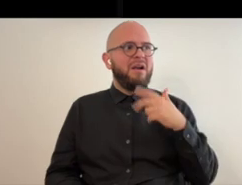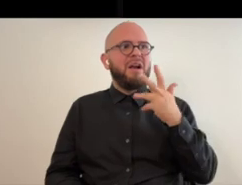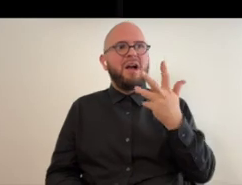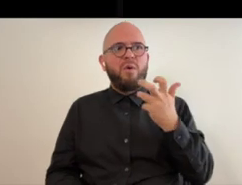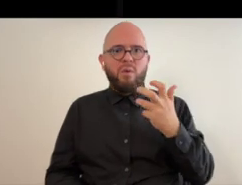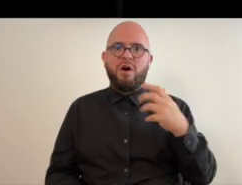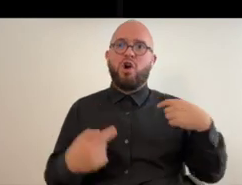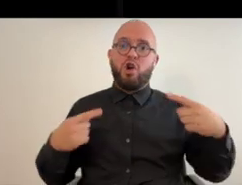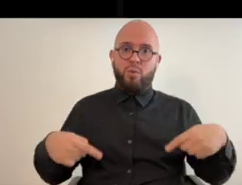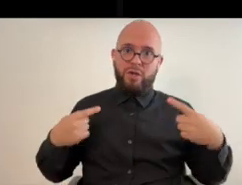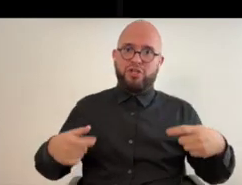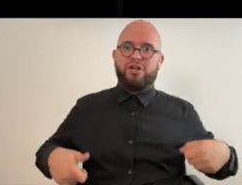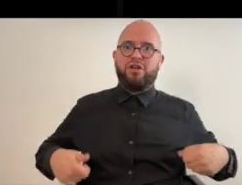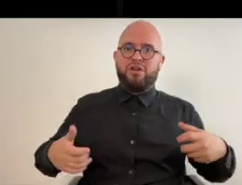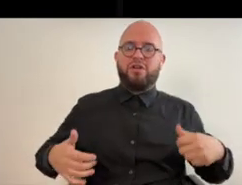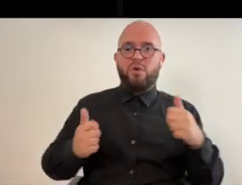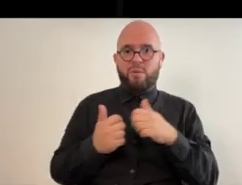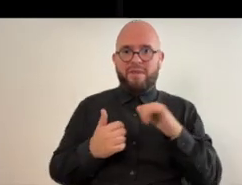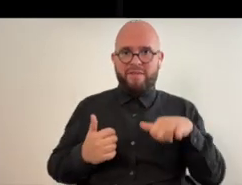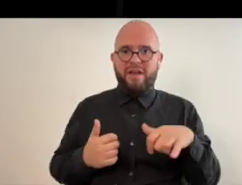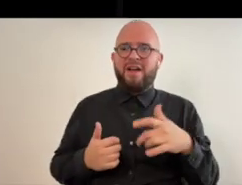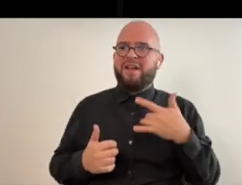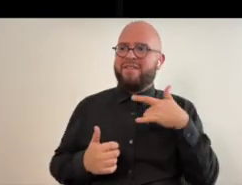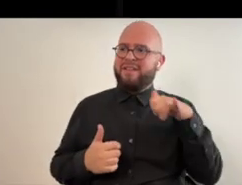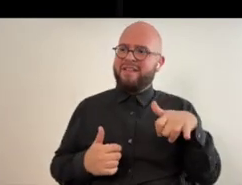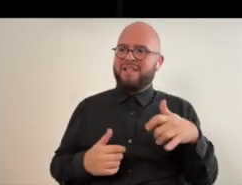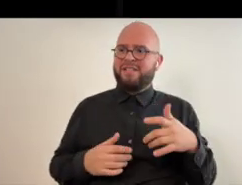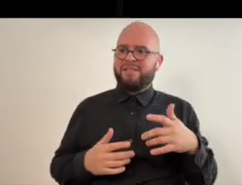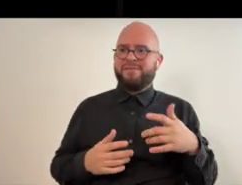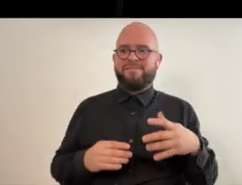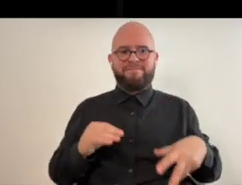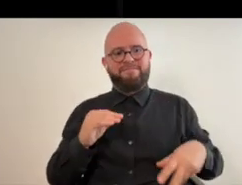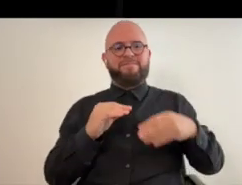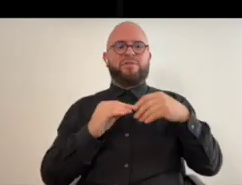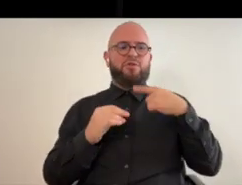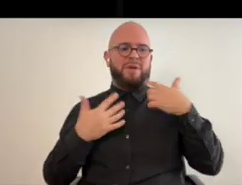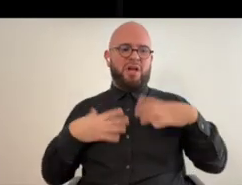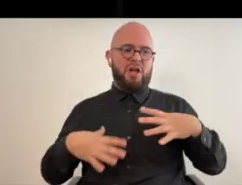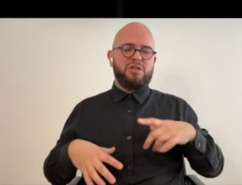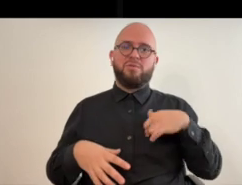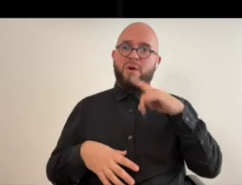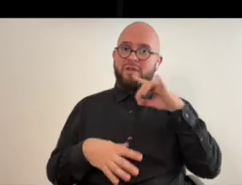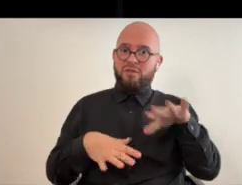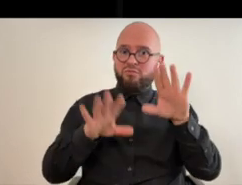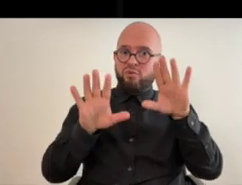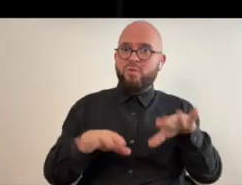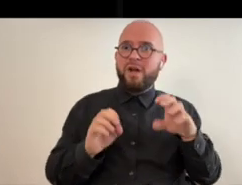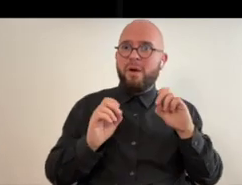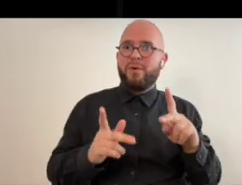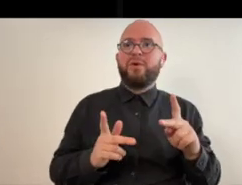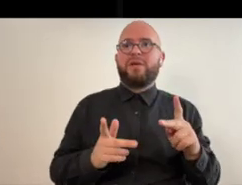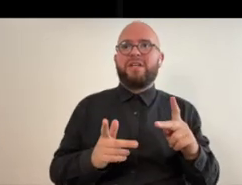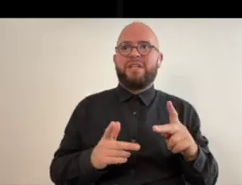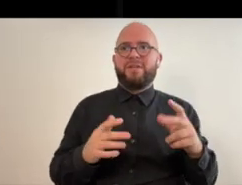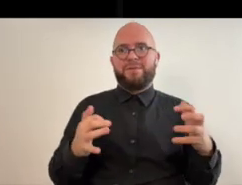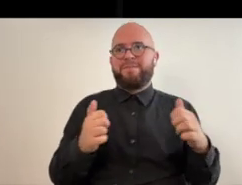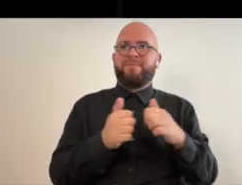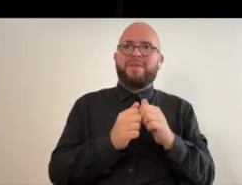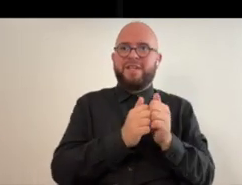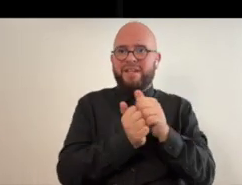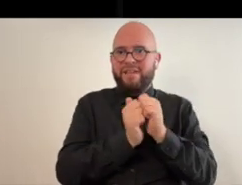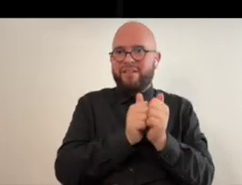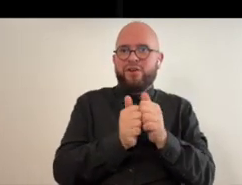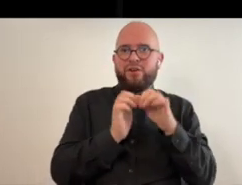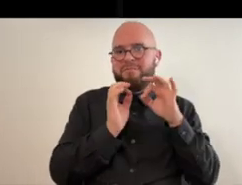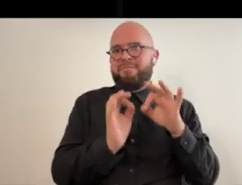a wheelchair that went with it as an extension of my costume seemed like the perfect opportunity to be able to pull that